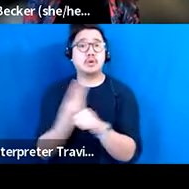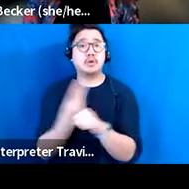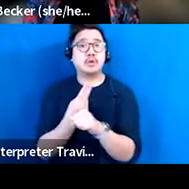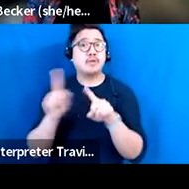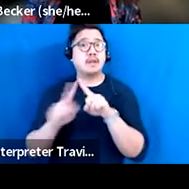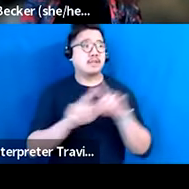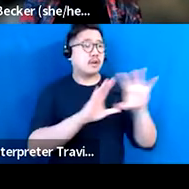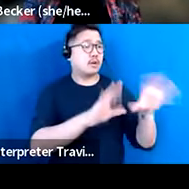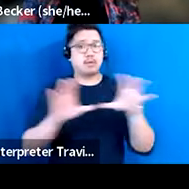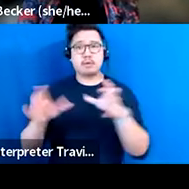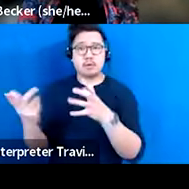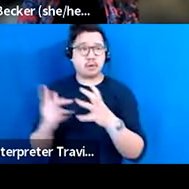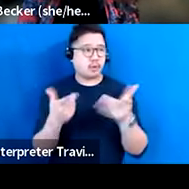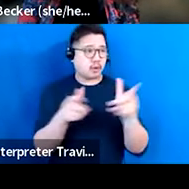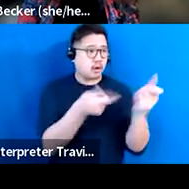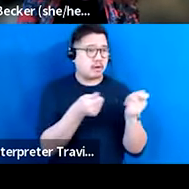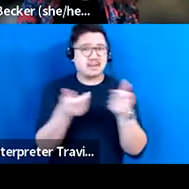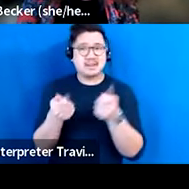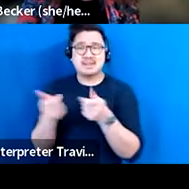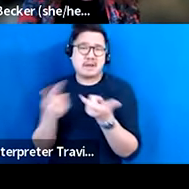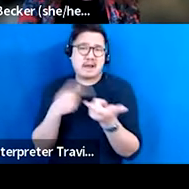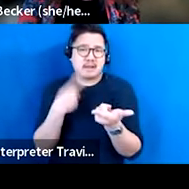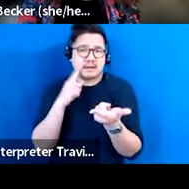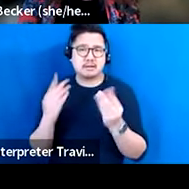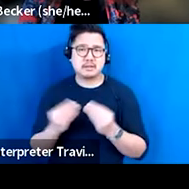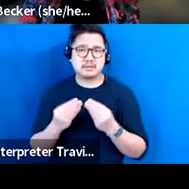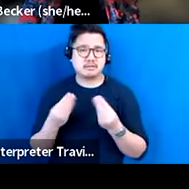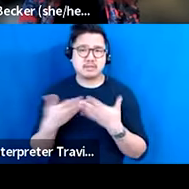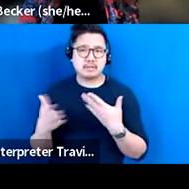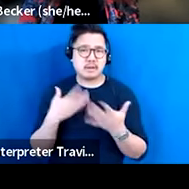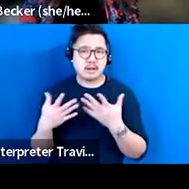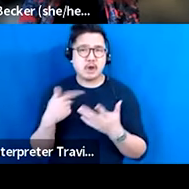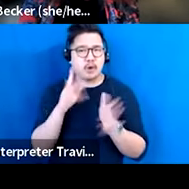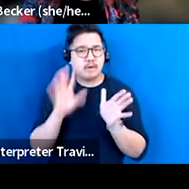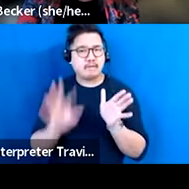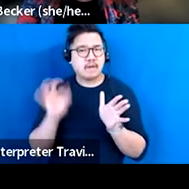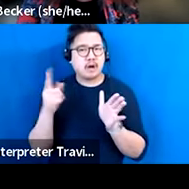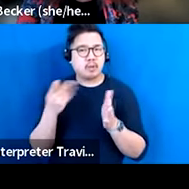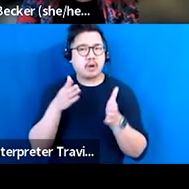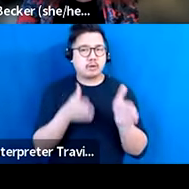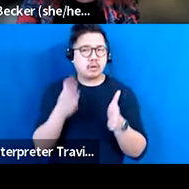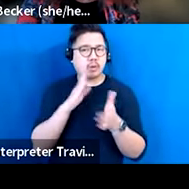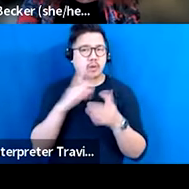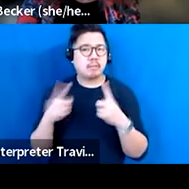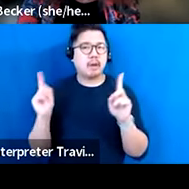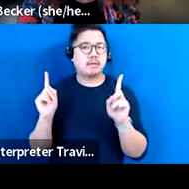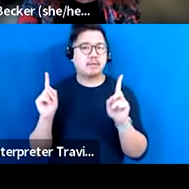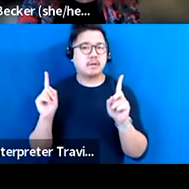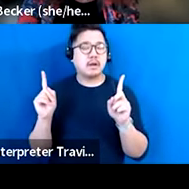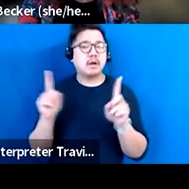you want to engage with, I think, ultimately don't really matter because you're going to find the one that works. But it's like, what I am finding